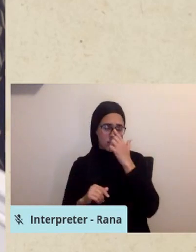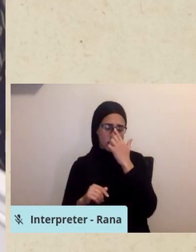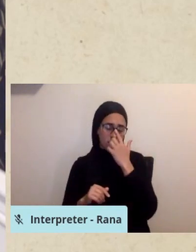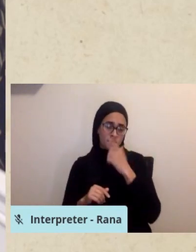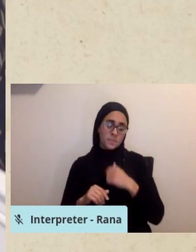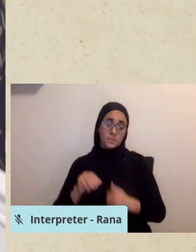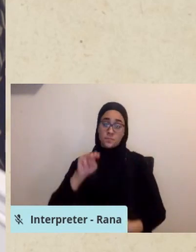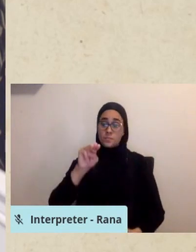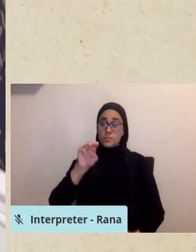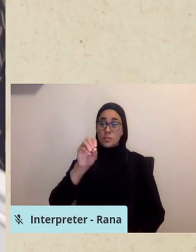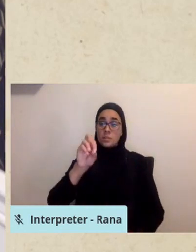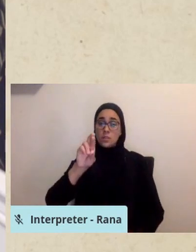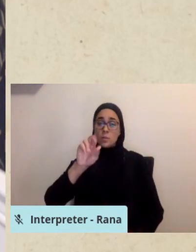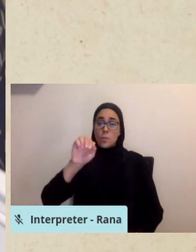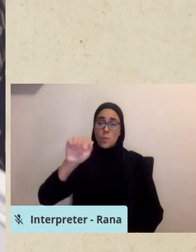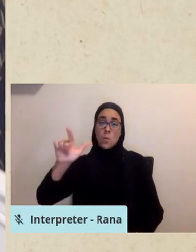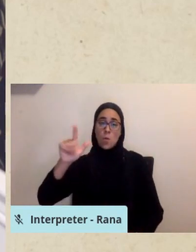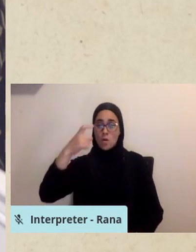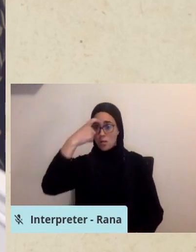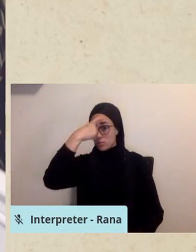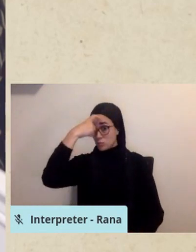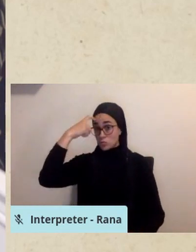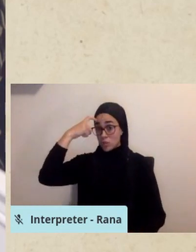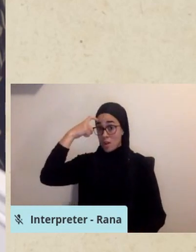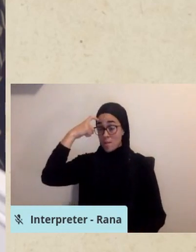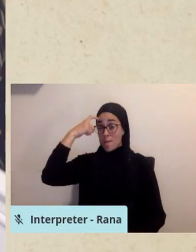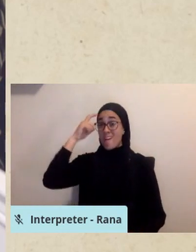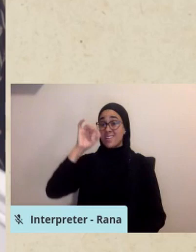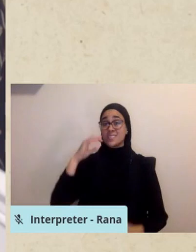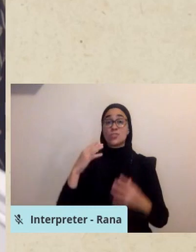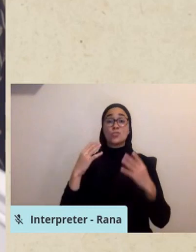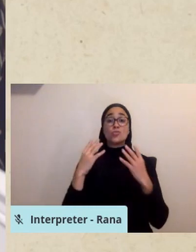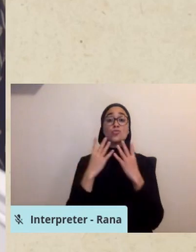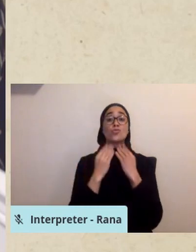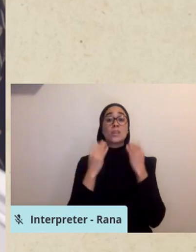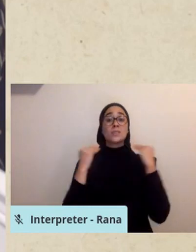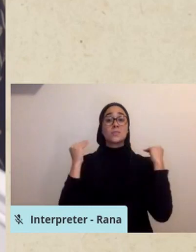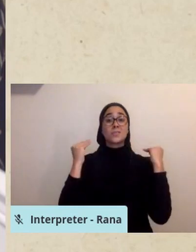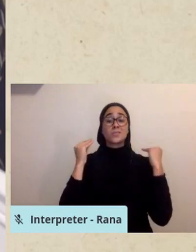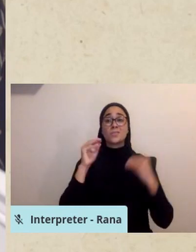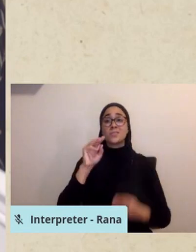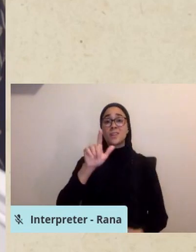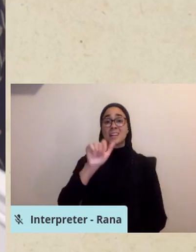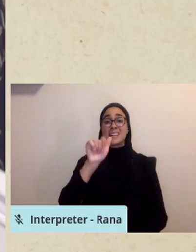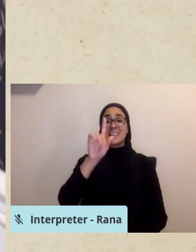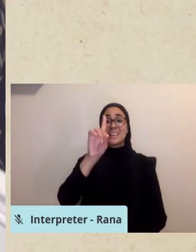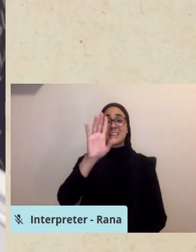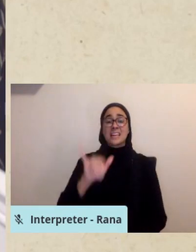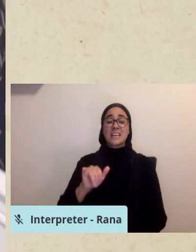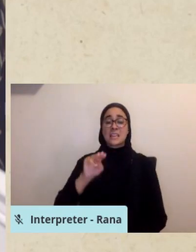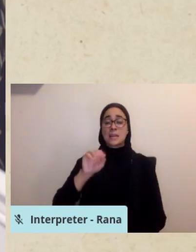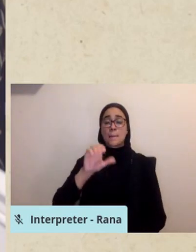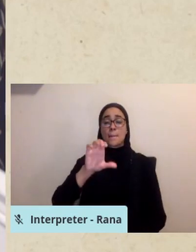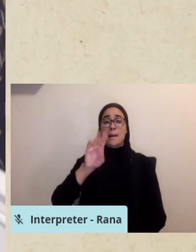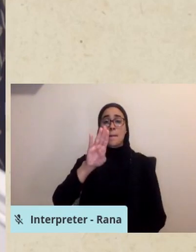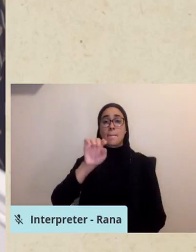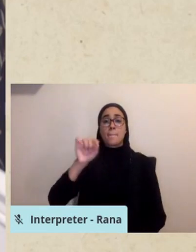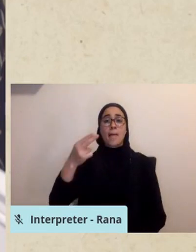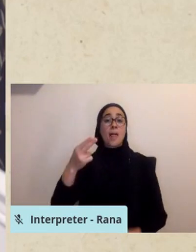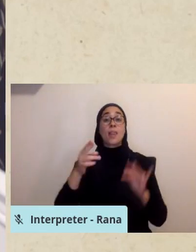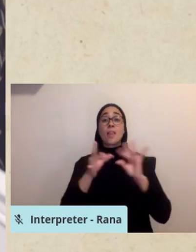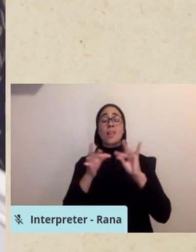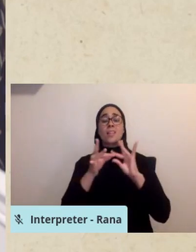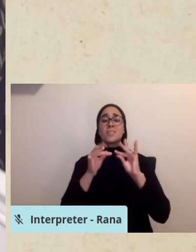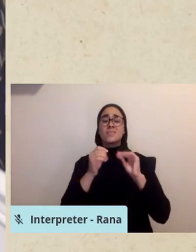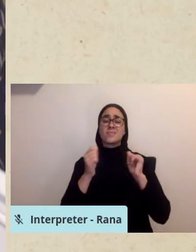Moral trauma is Lady Macbeth saying, here is the smell of blood still. All the perfumes of